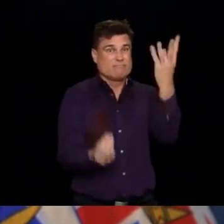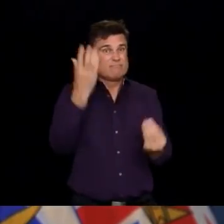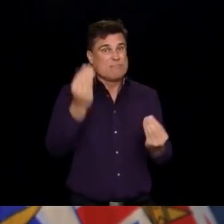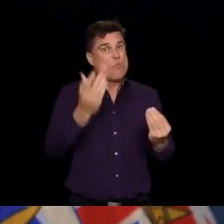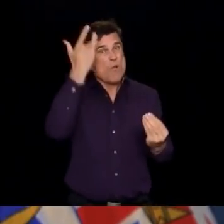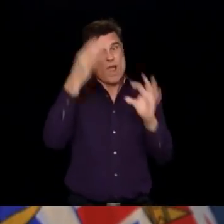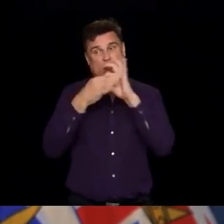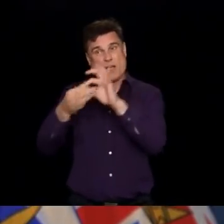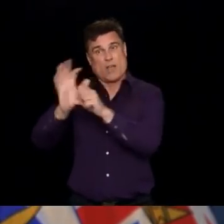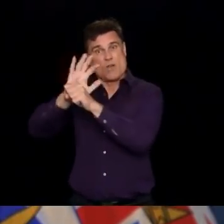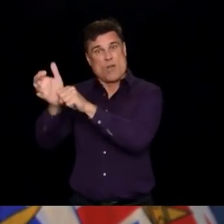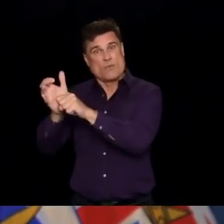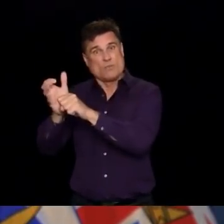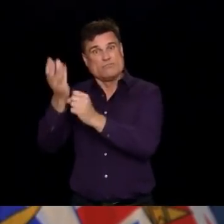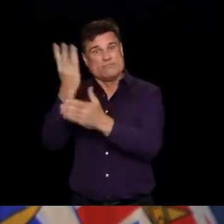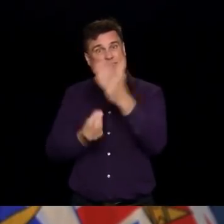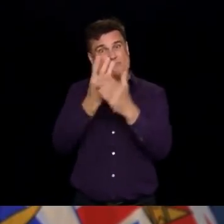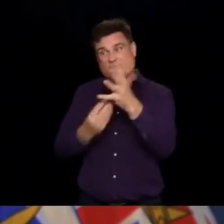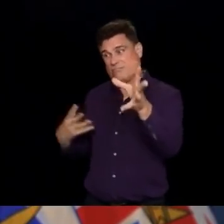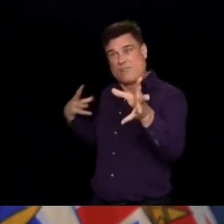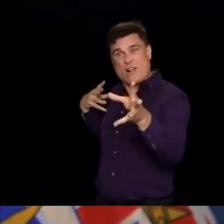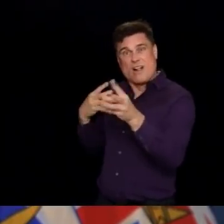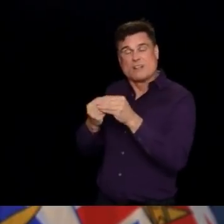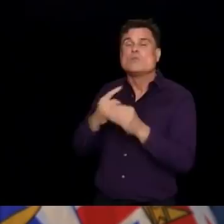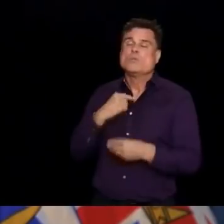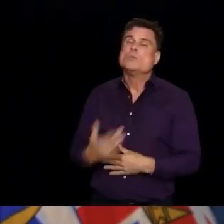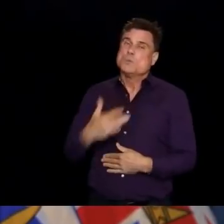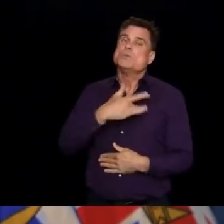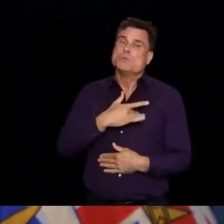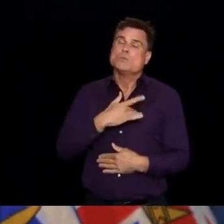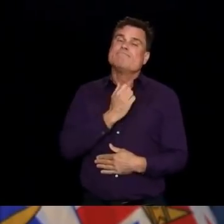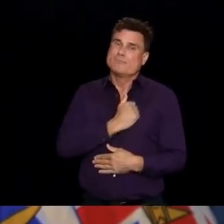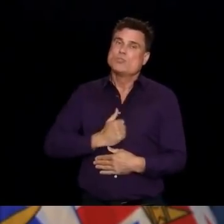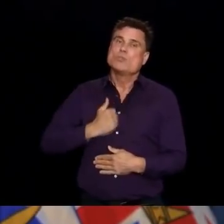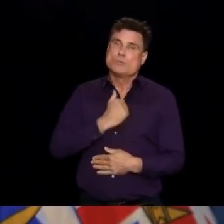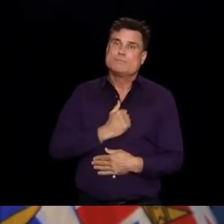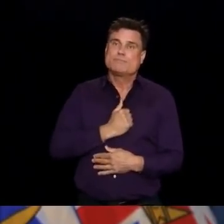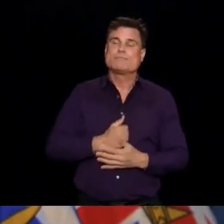,629 people who have fully recovered from COVID-19.